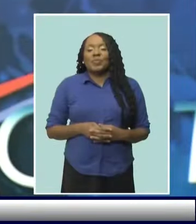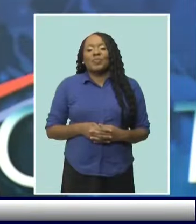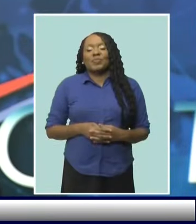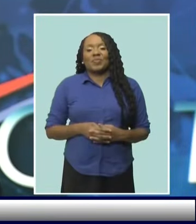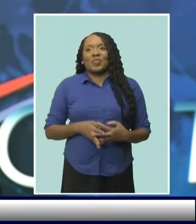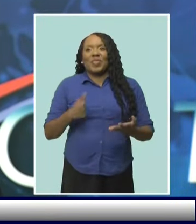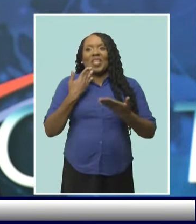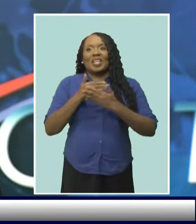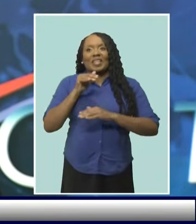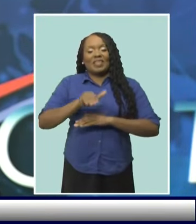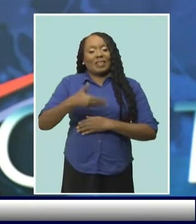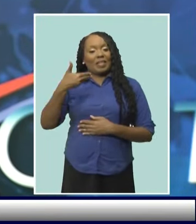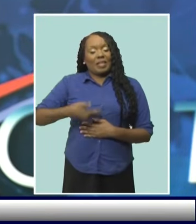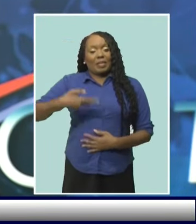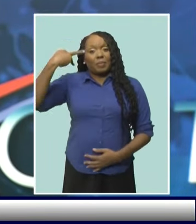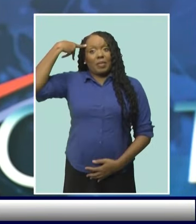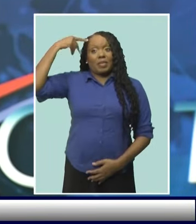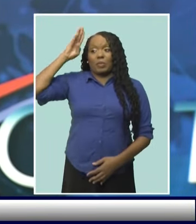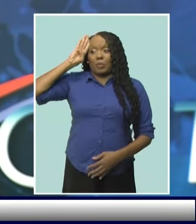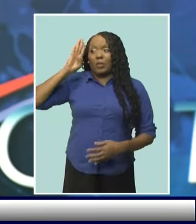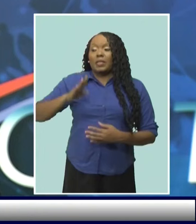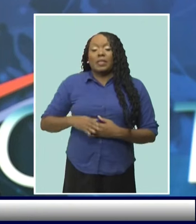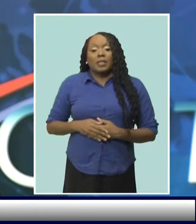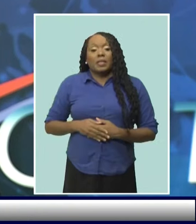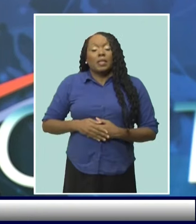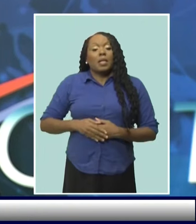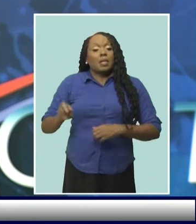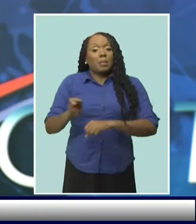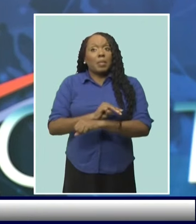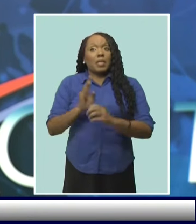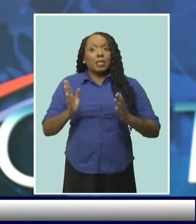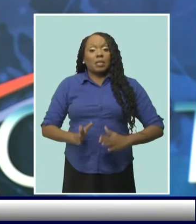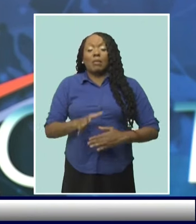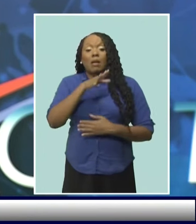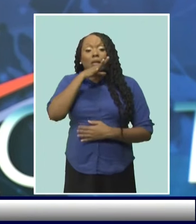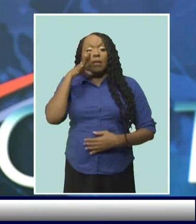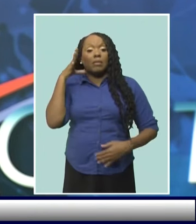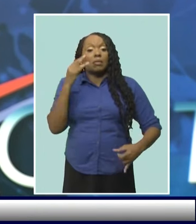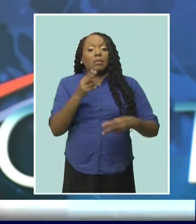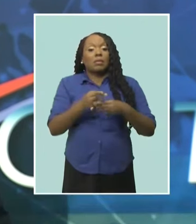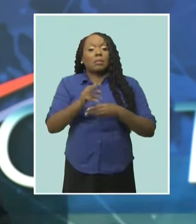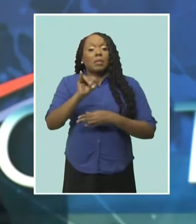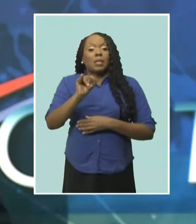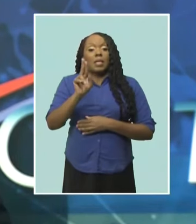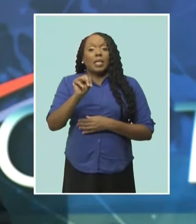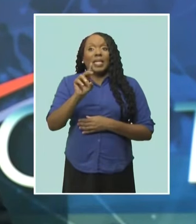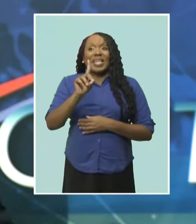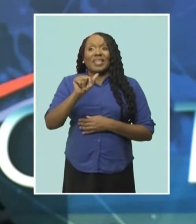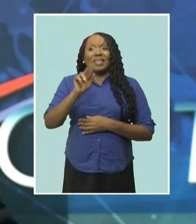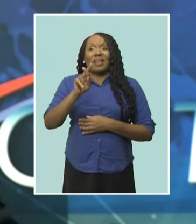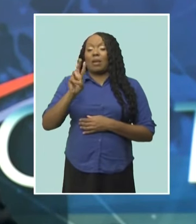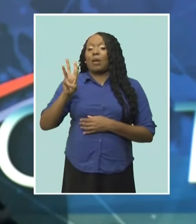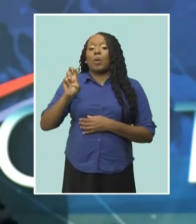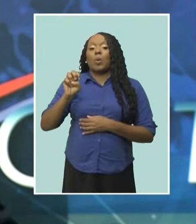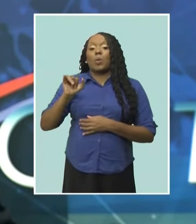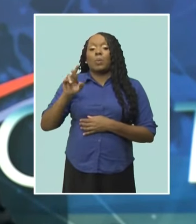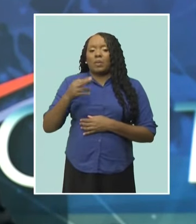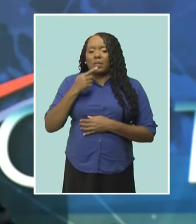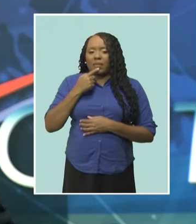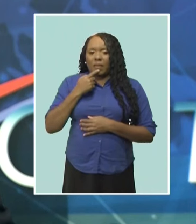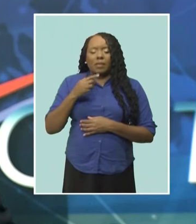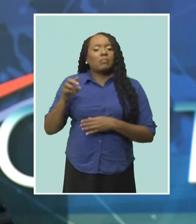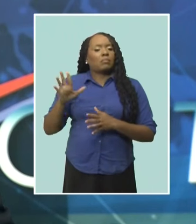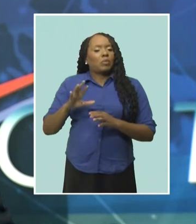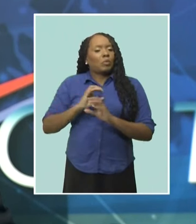Good evening, I'm Pearson Bowie. Minister of Agriculture Indar Ware is making it clear tonight his ministry